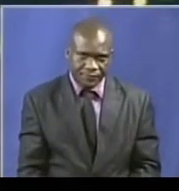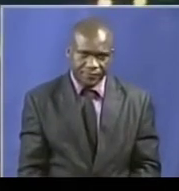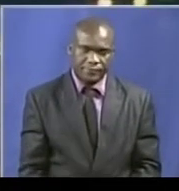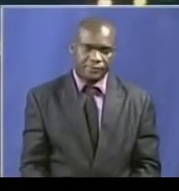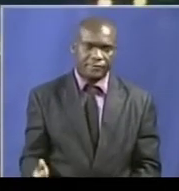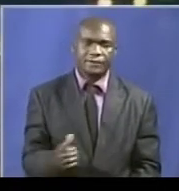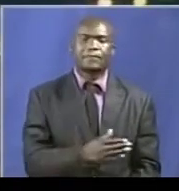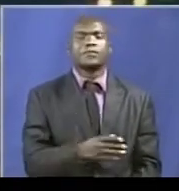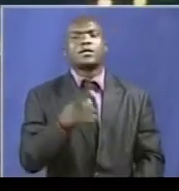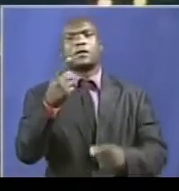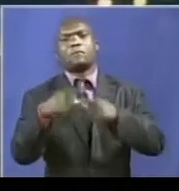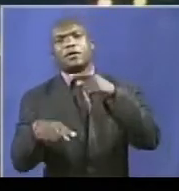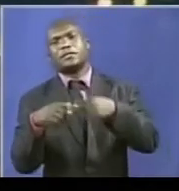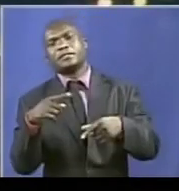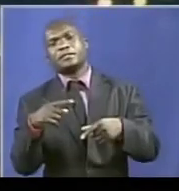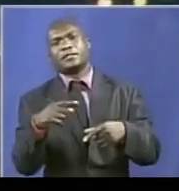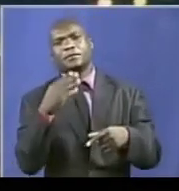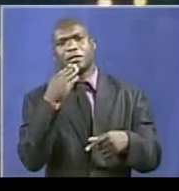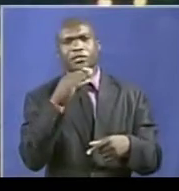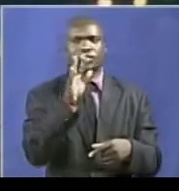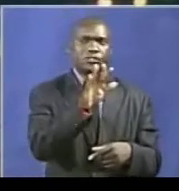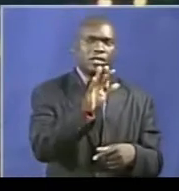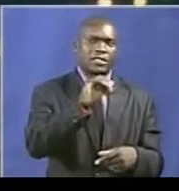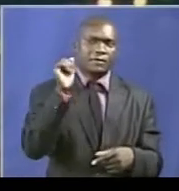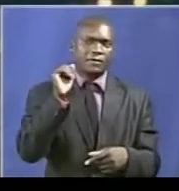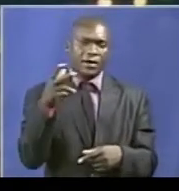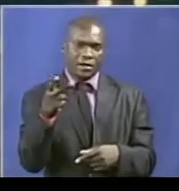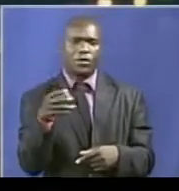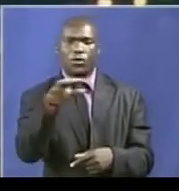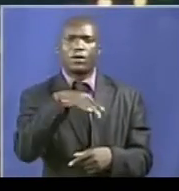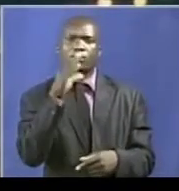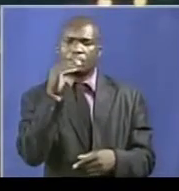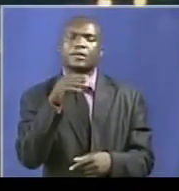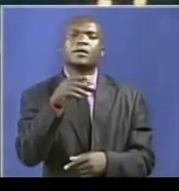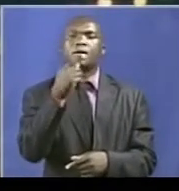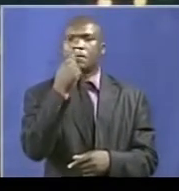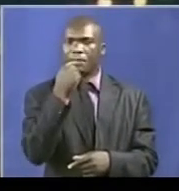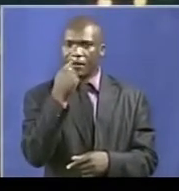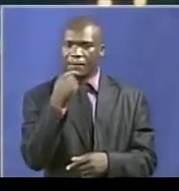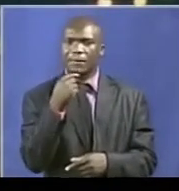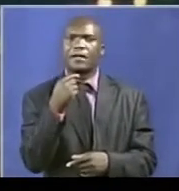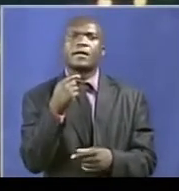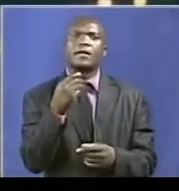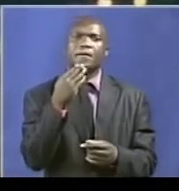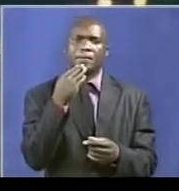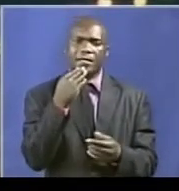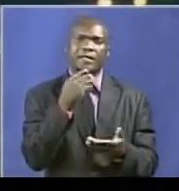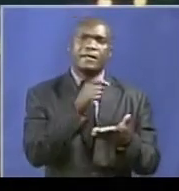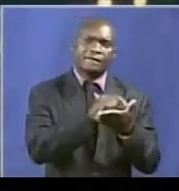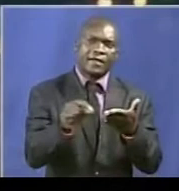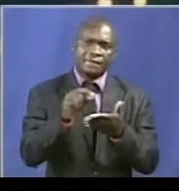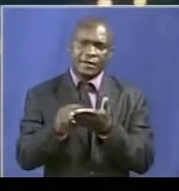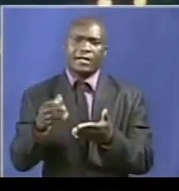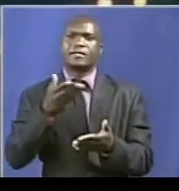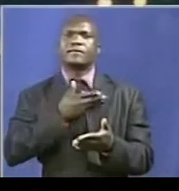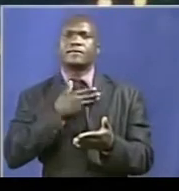Now, politicians from across the political divides say President Robert Mugabe's recent decision to weed out negative elements